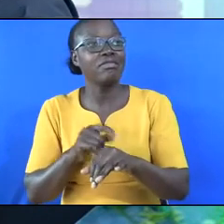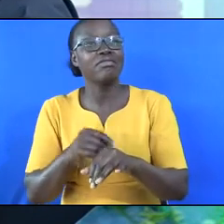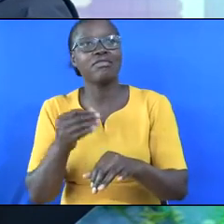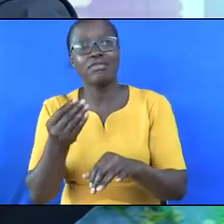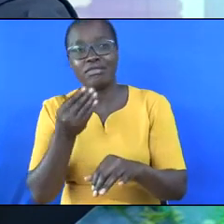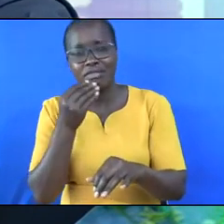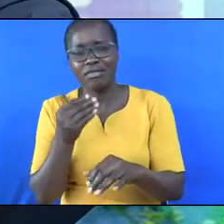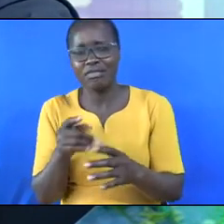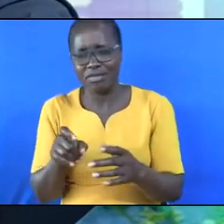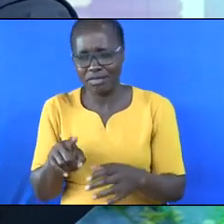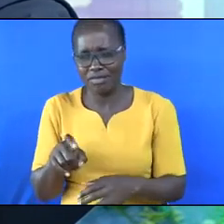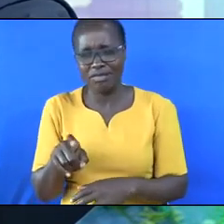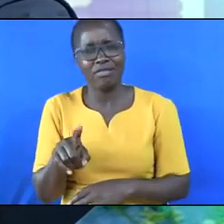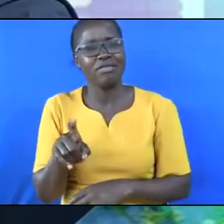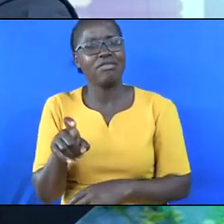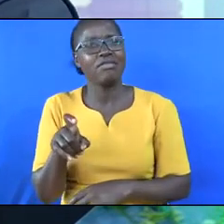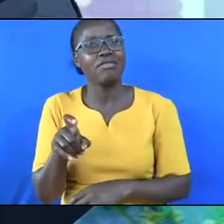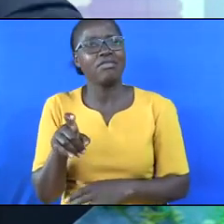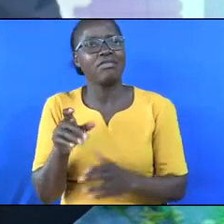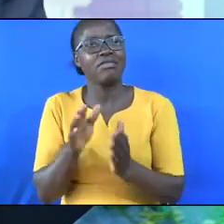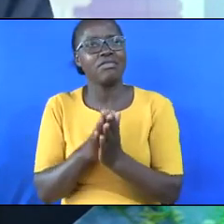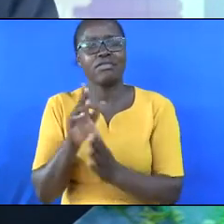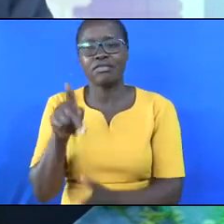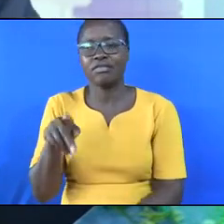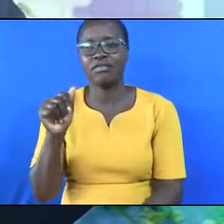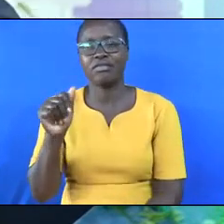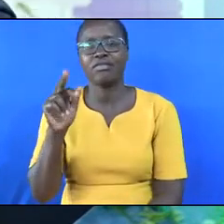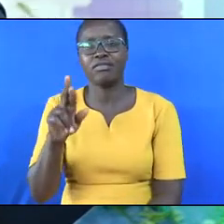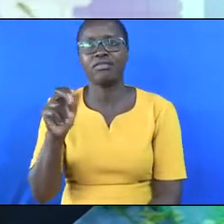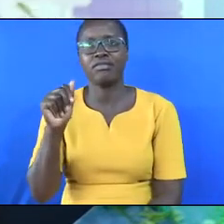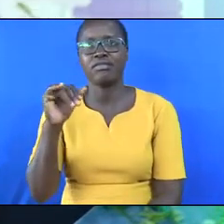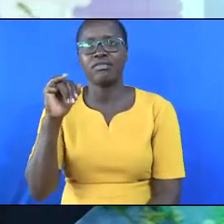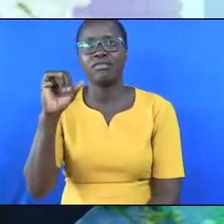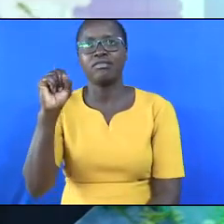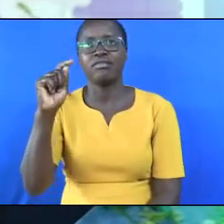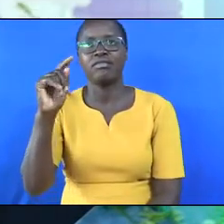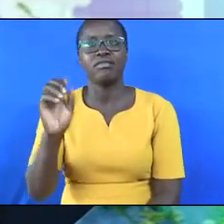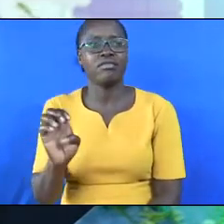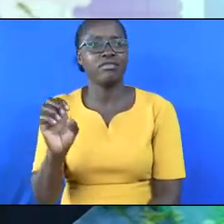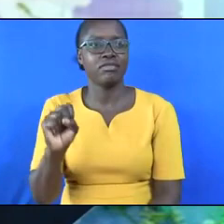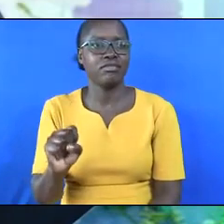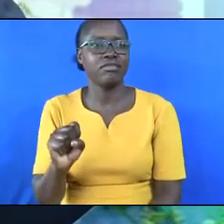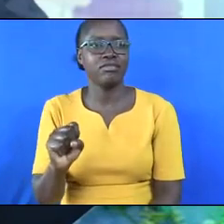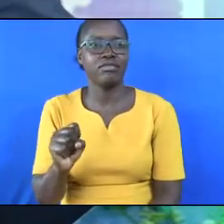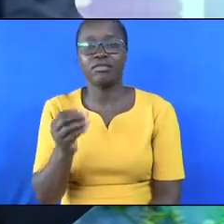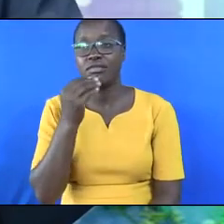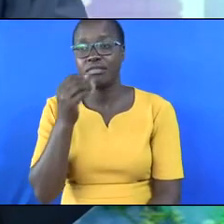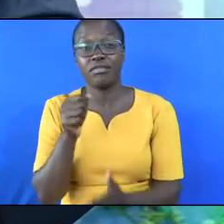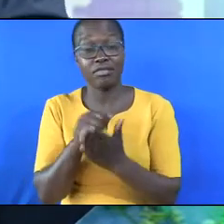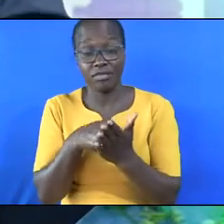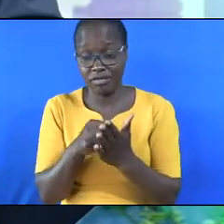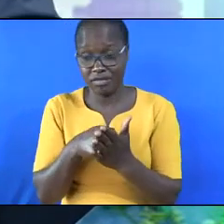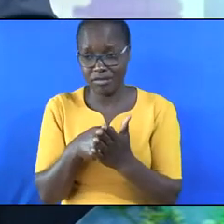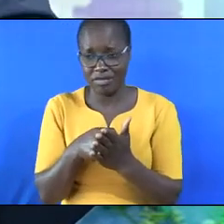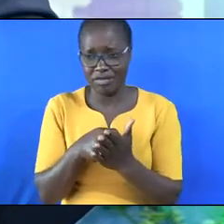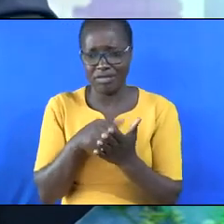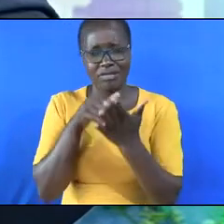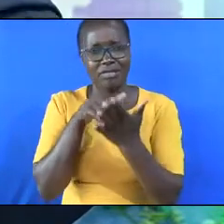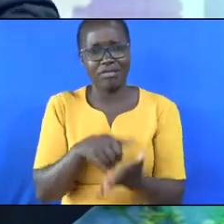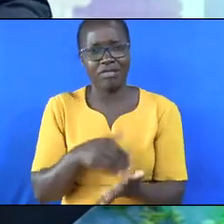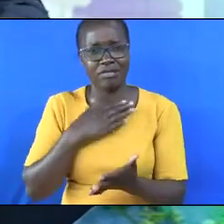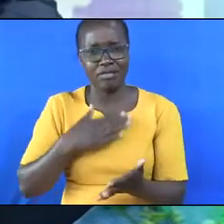cooked worms and parasites. The devil makes it to taste so good. Eating pig will mess up your body,